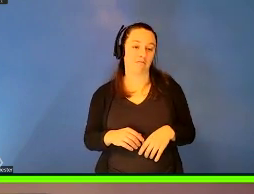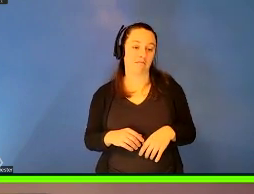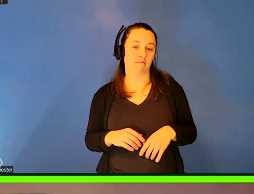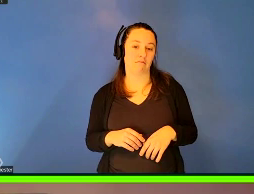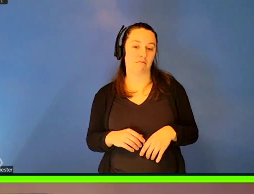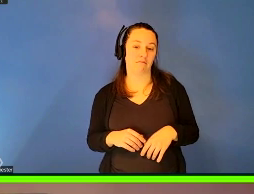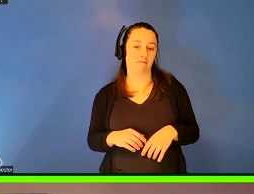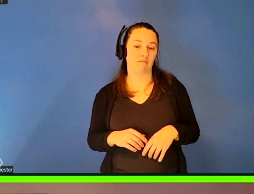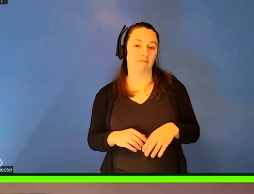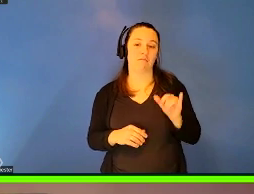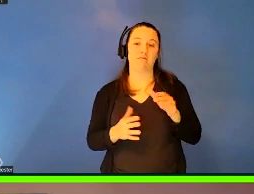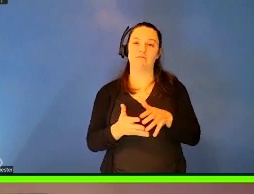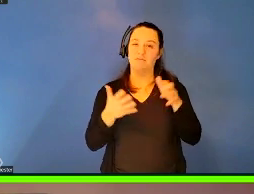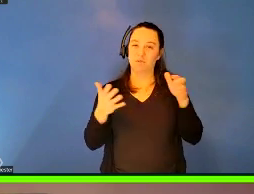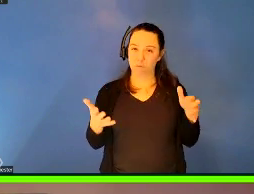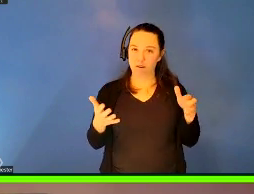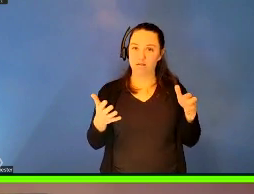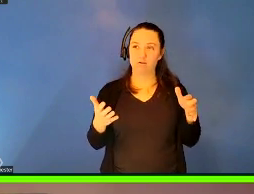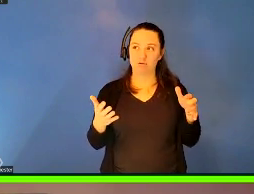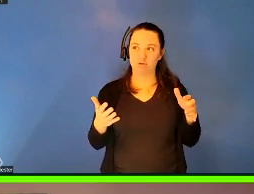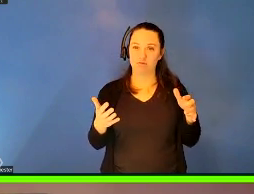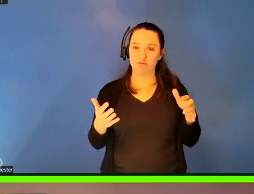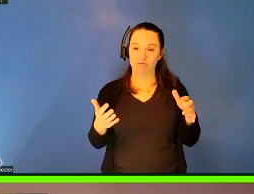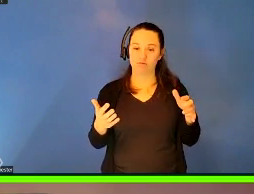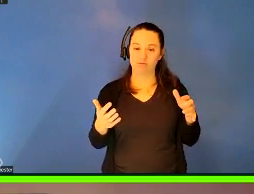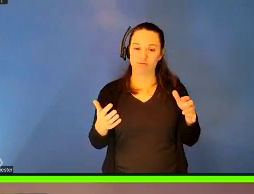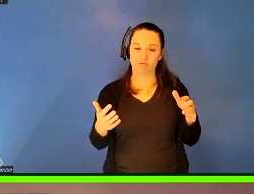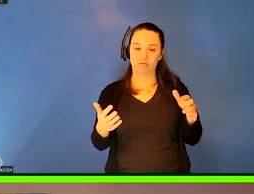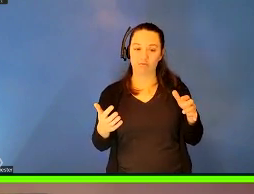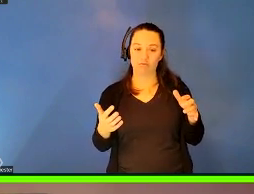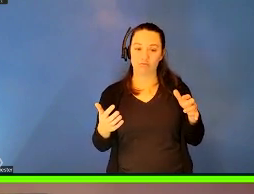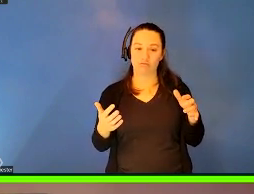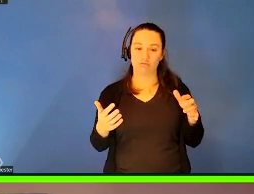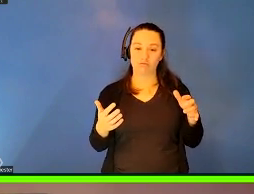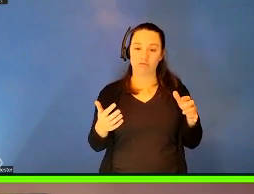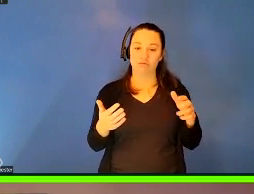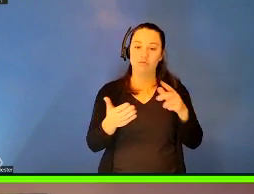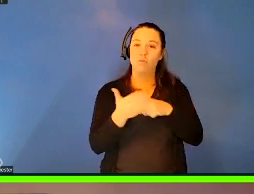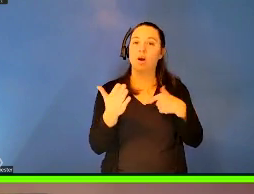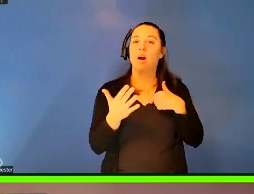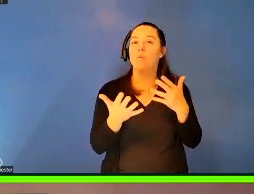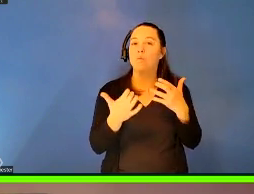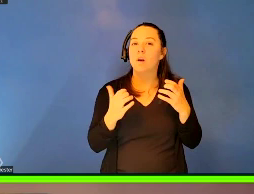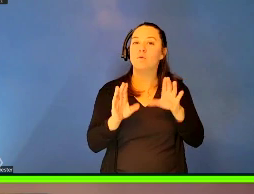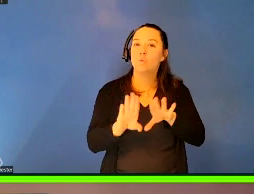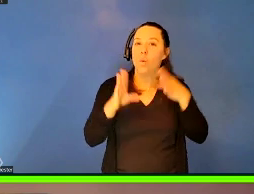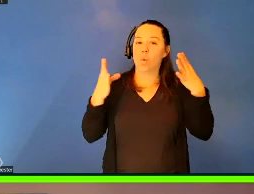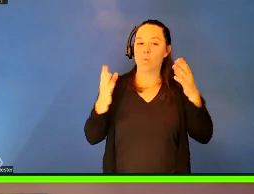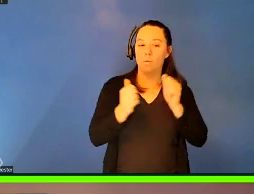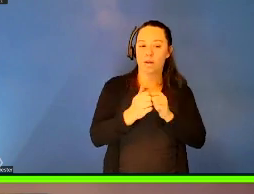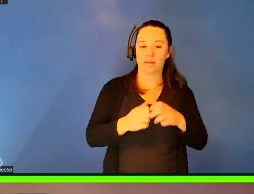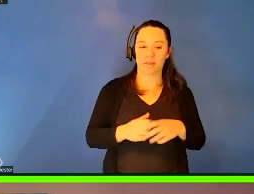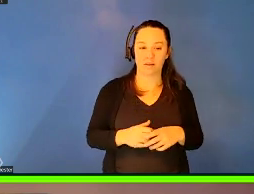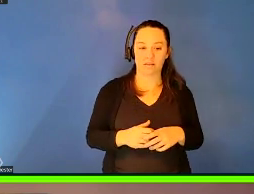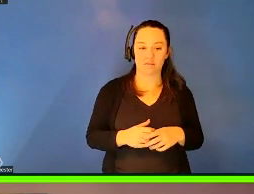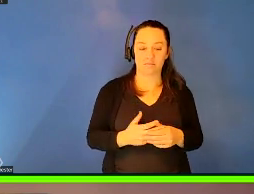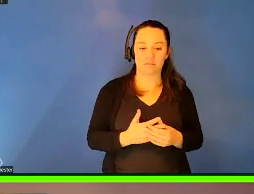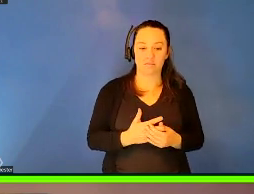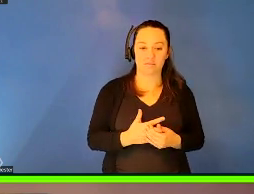you know, that's so much the part of what, um, what I kind of wanted to, what I wanted to open with, um, you know, and I, I think